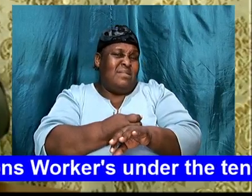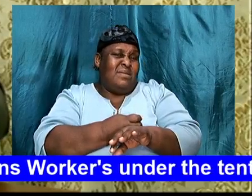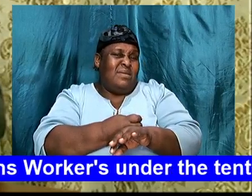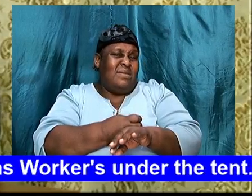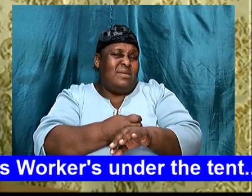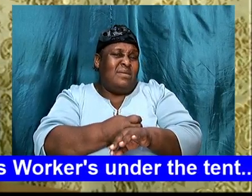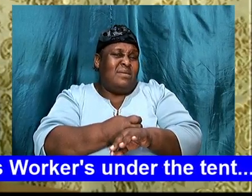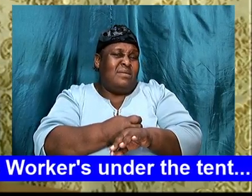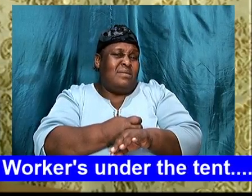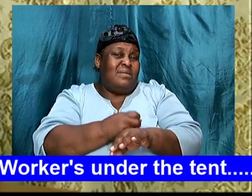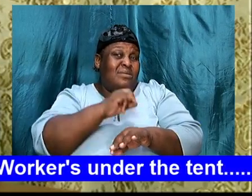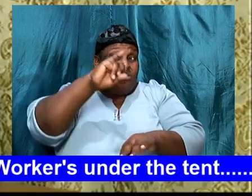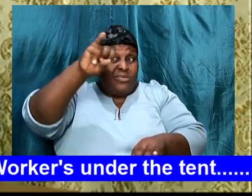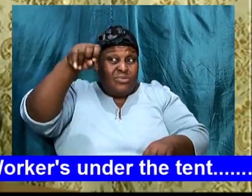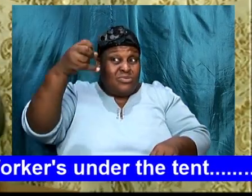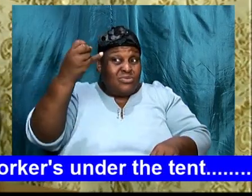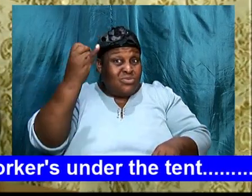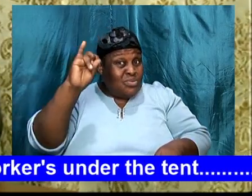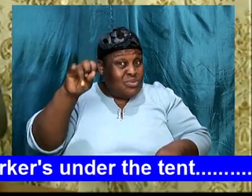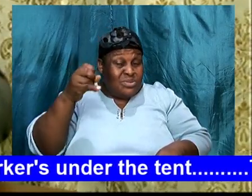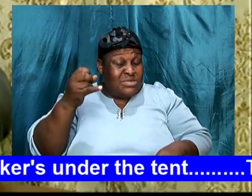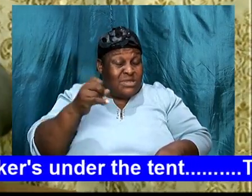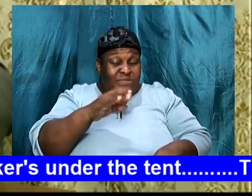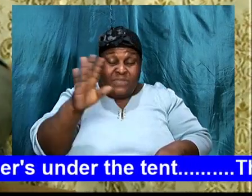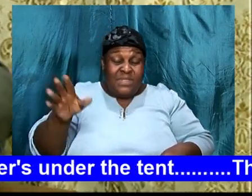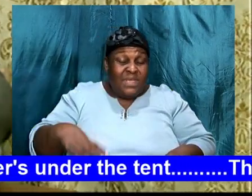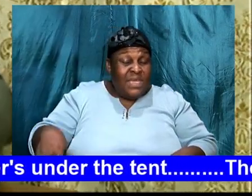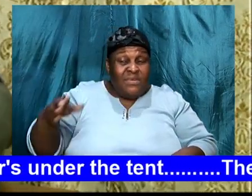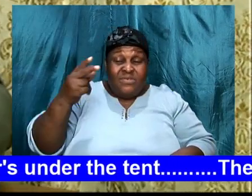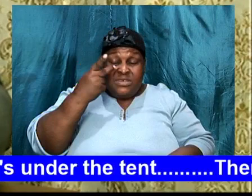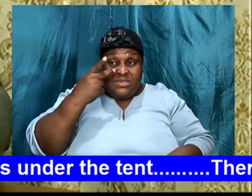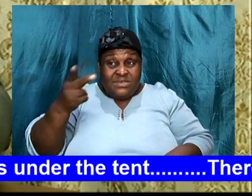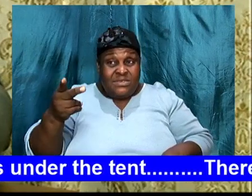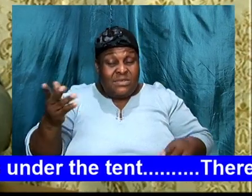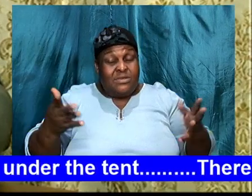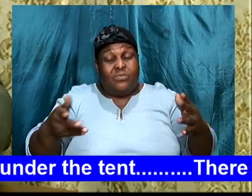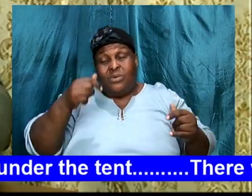He did not, see what, what God was doing.